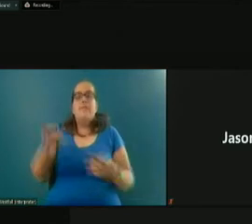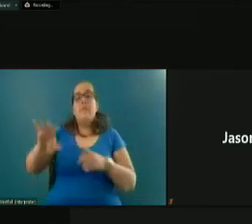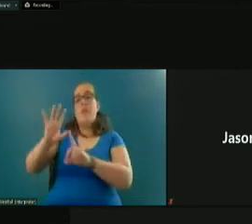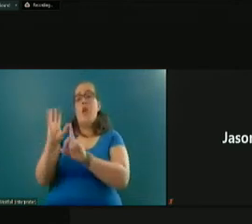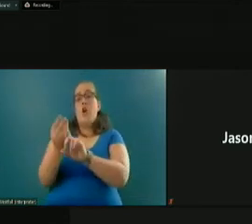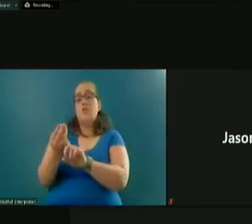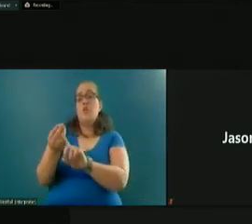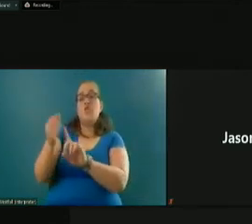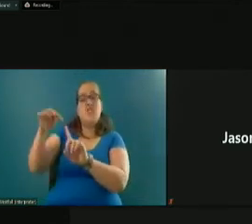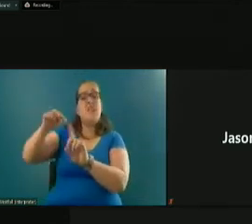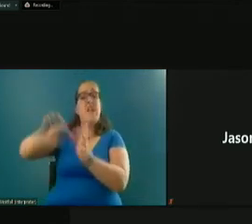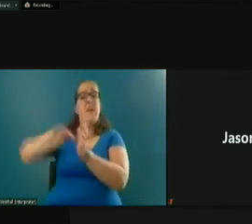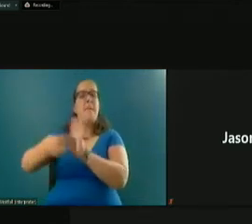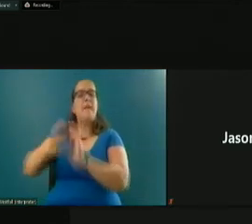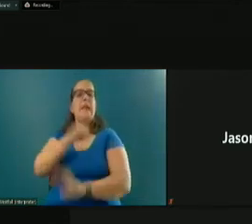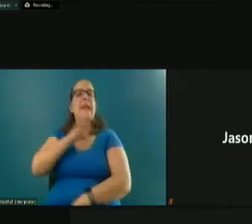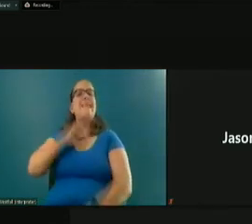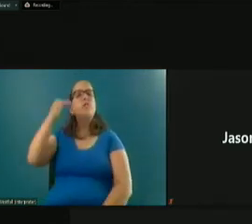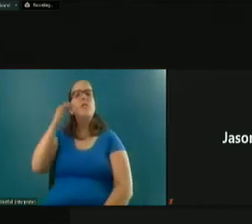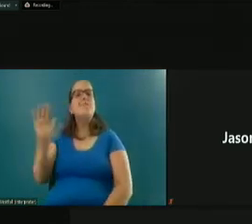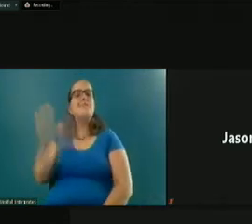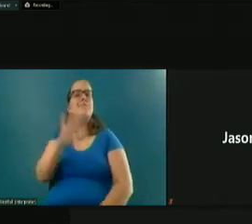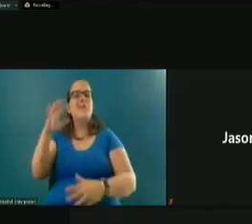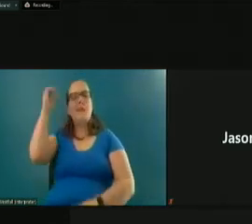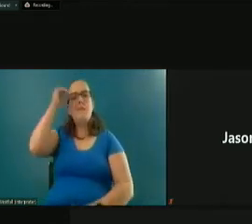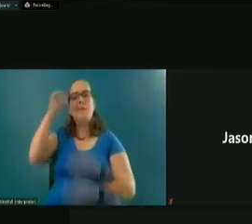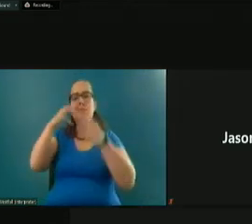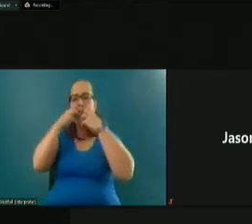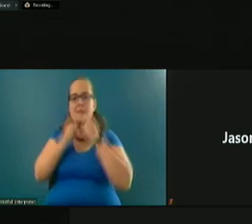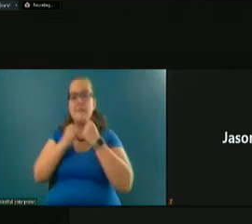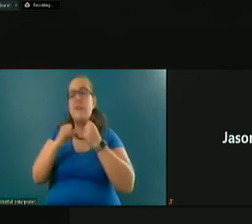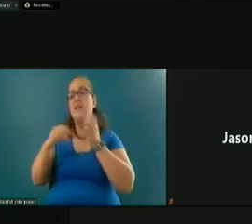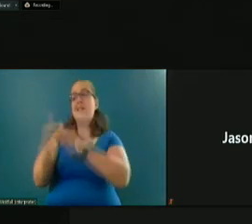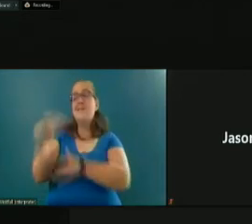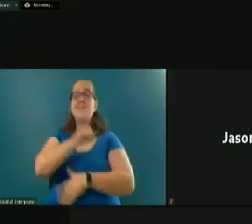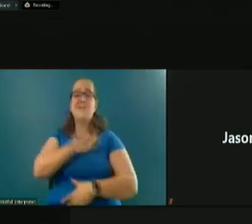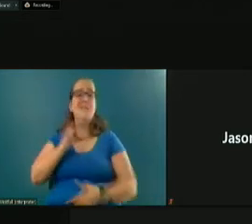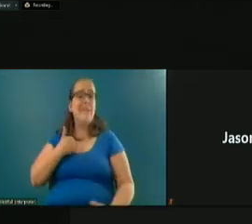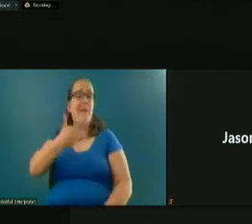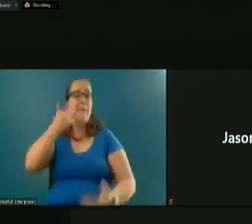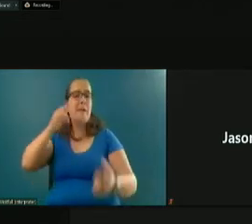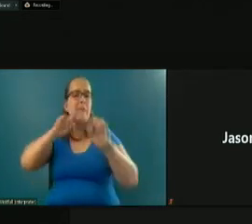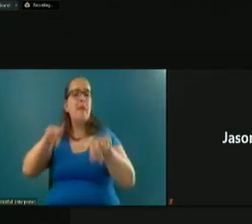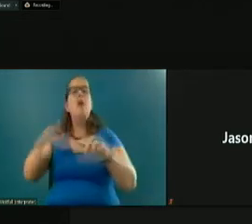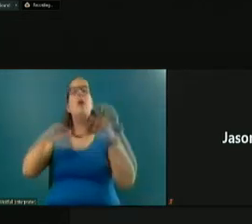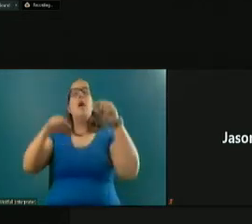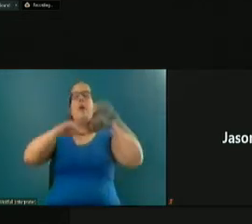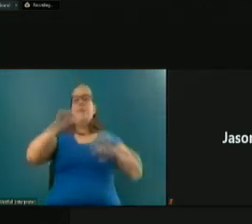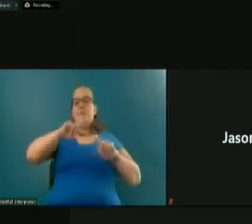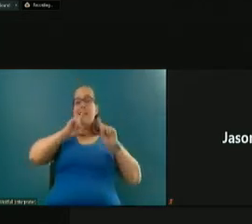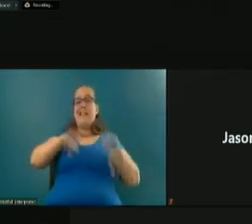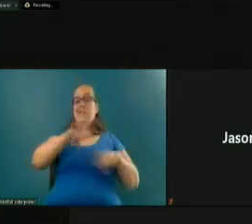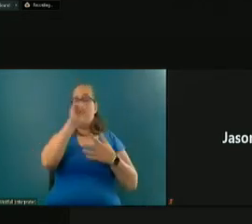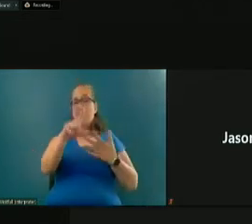know that their opinions are valued, and often our staff have the best answers to those. So let me back up and answer the questions directly